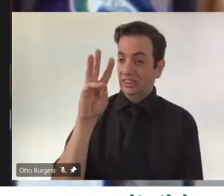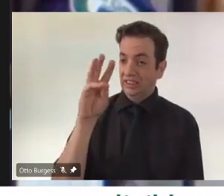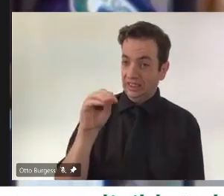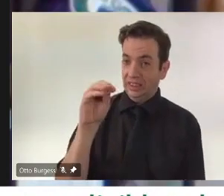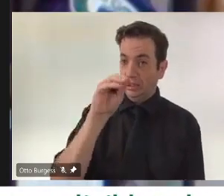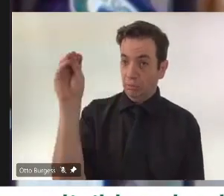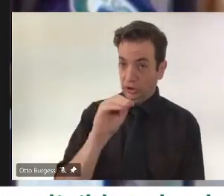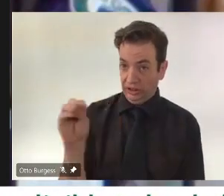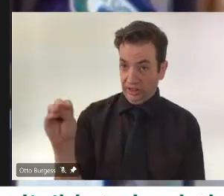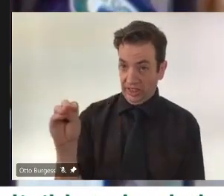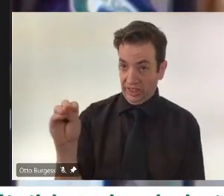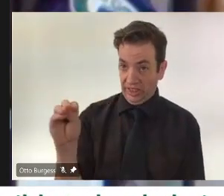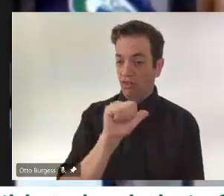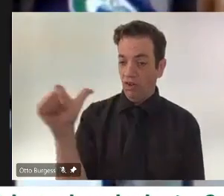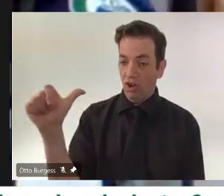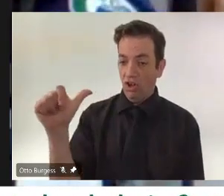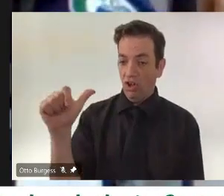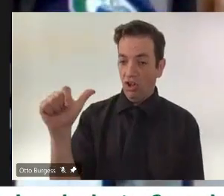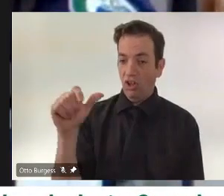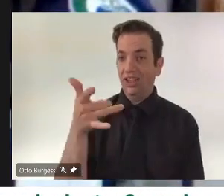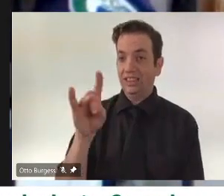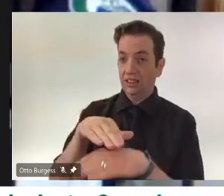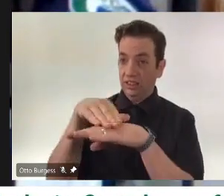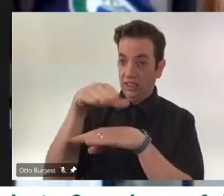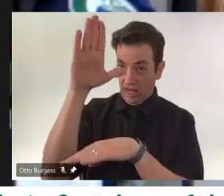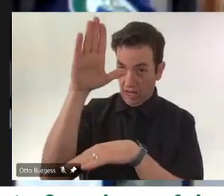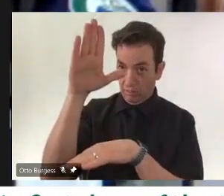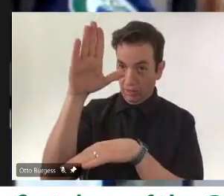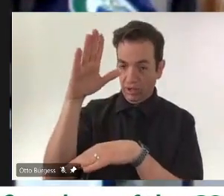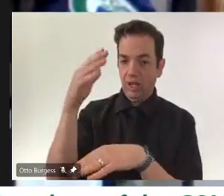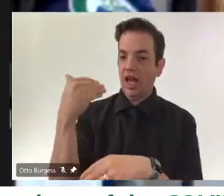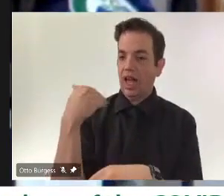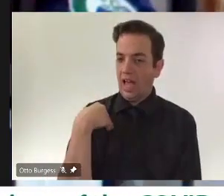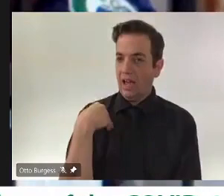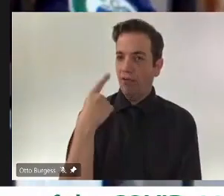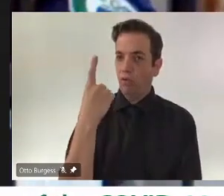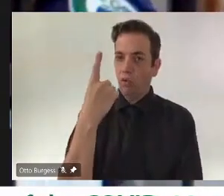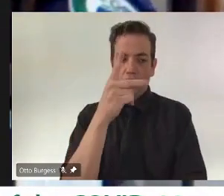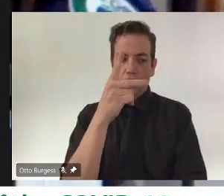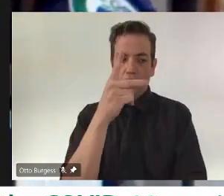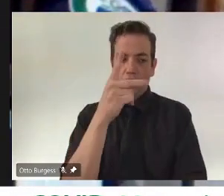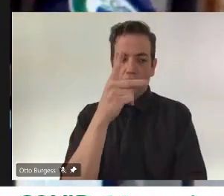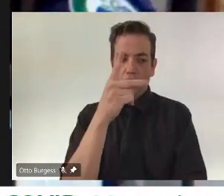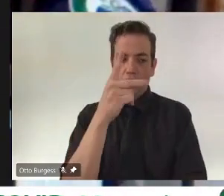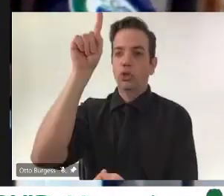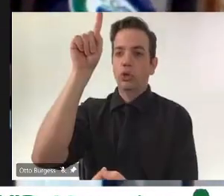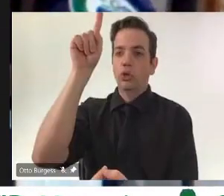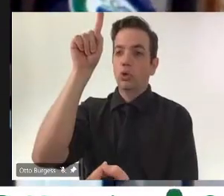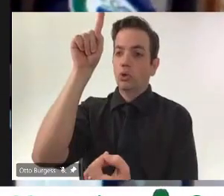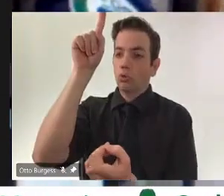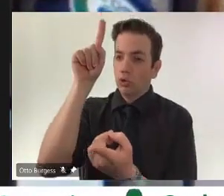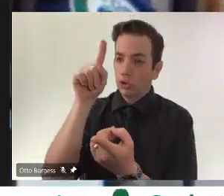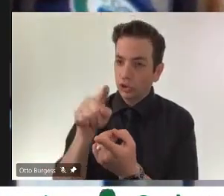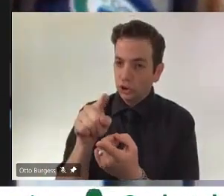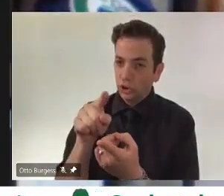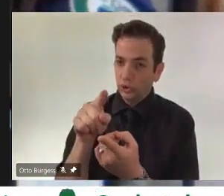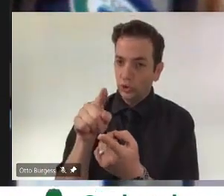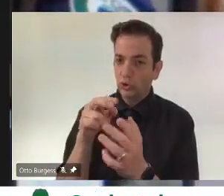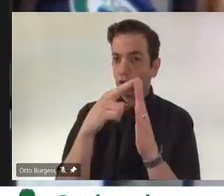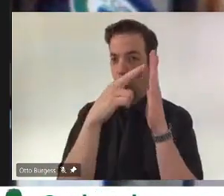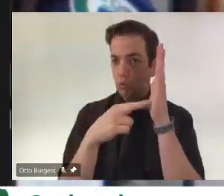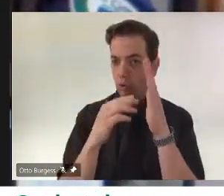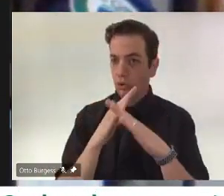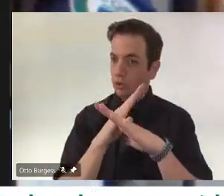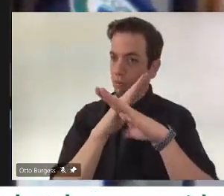visitor restrictions at long-term care and personal care homes throughout the province. Now these restrictions were amongst the most